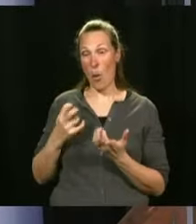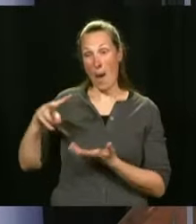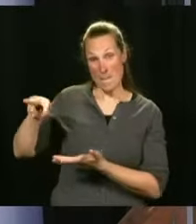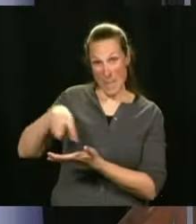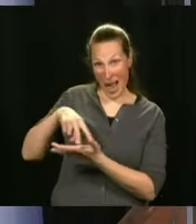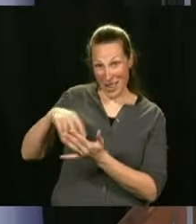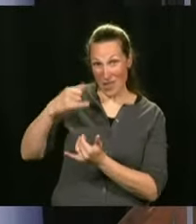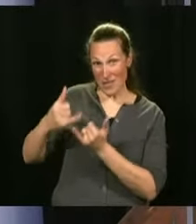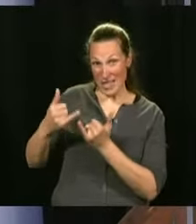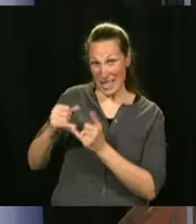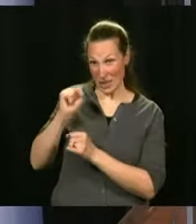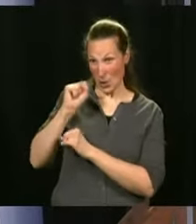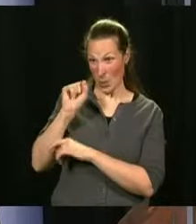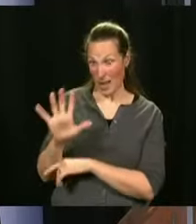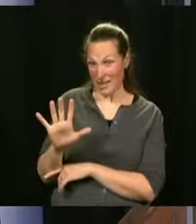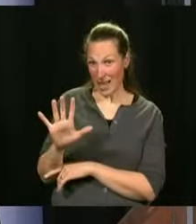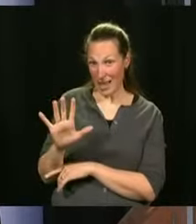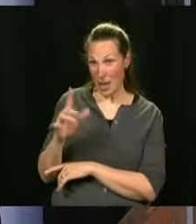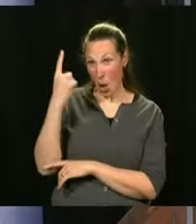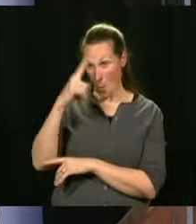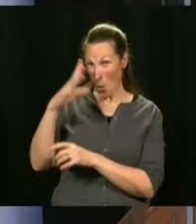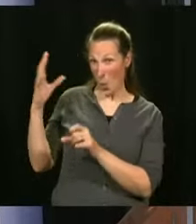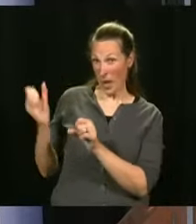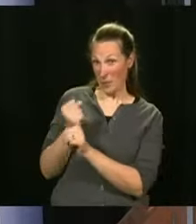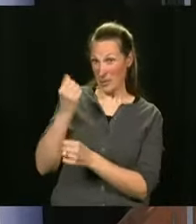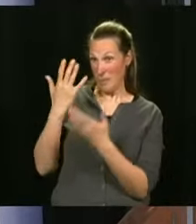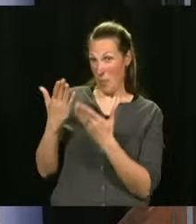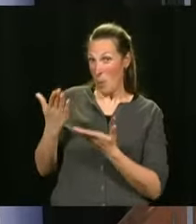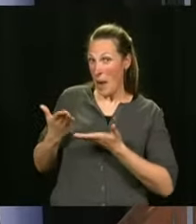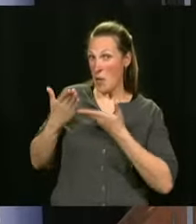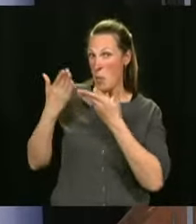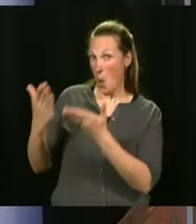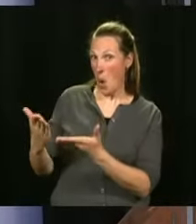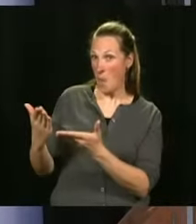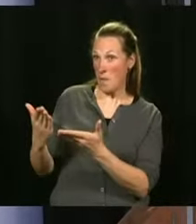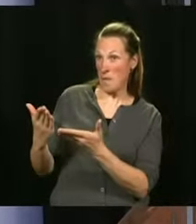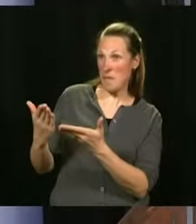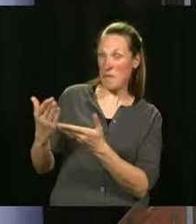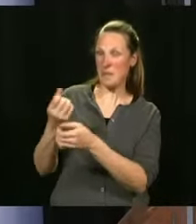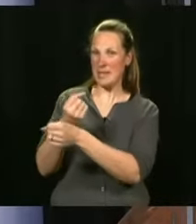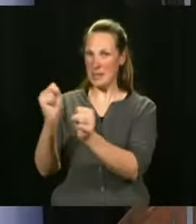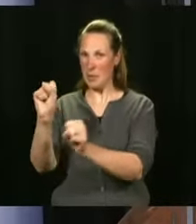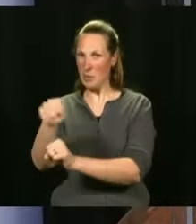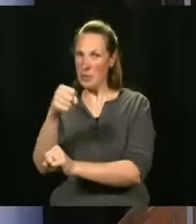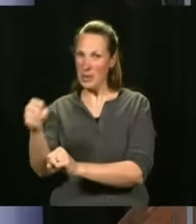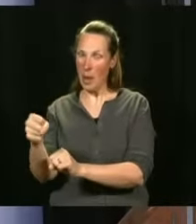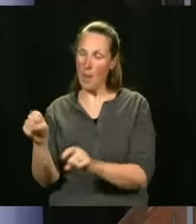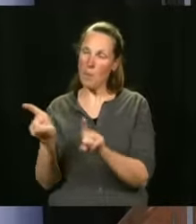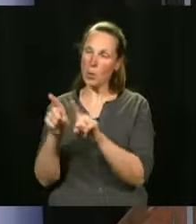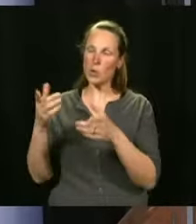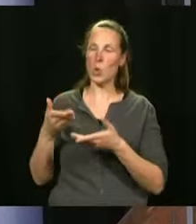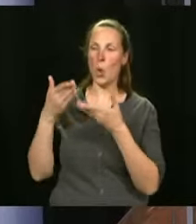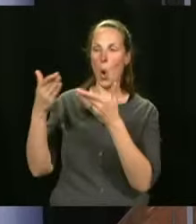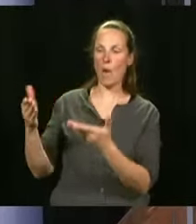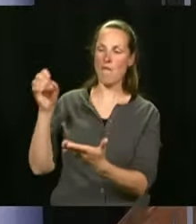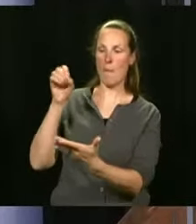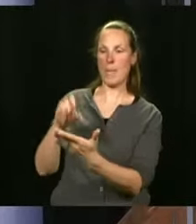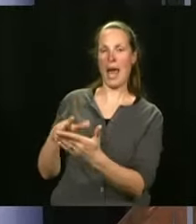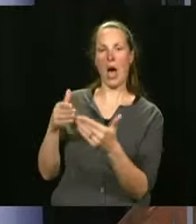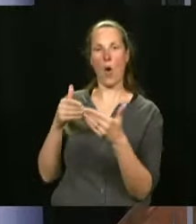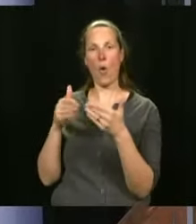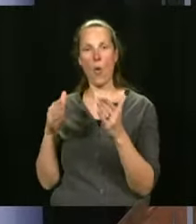to give us a hand so that we can have a plan that will be as fun as possible is to go get vaccinated.